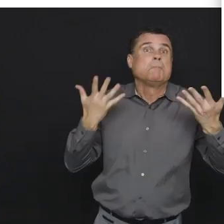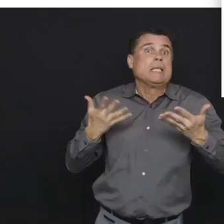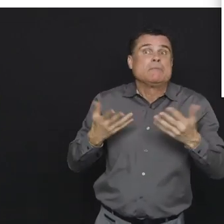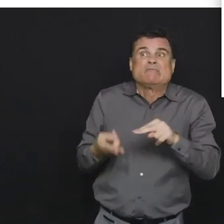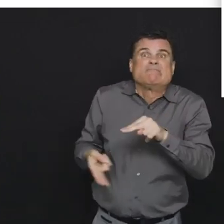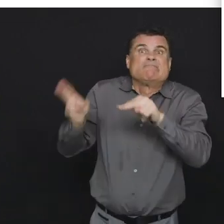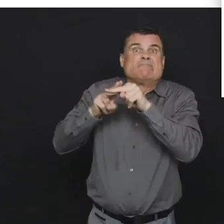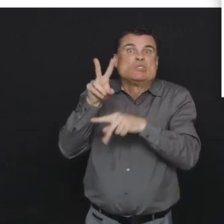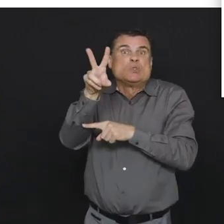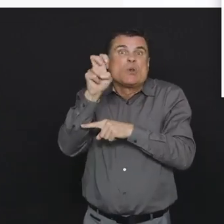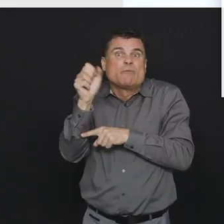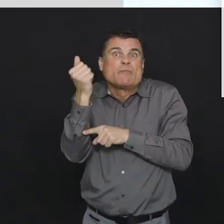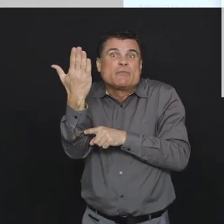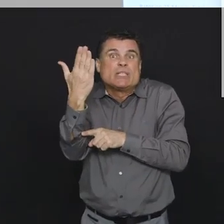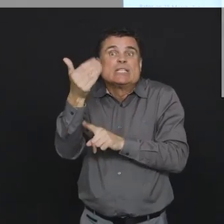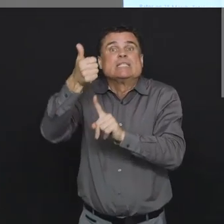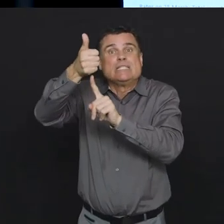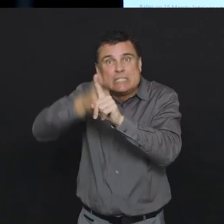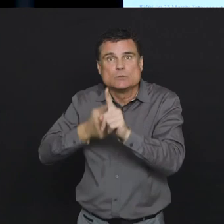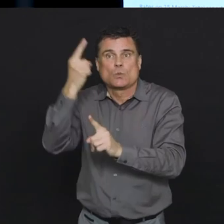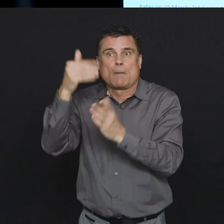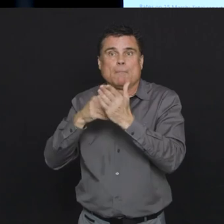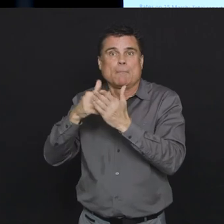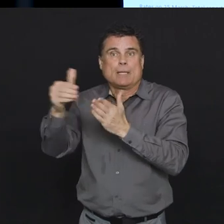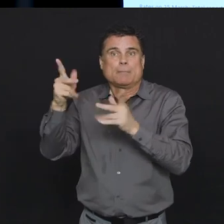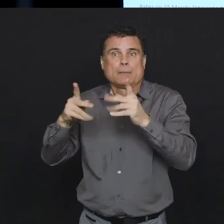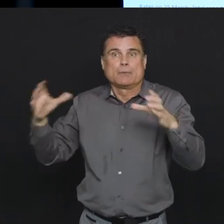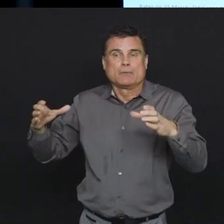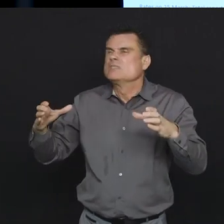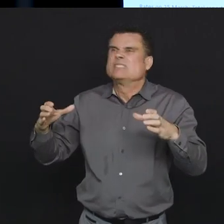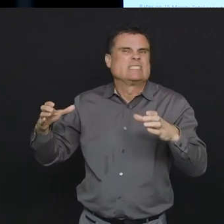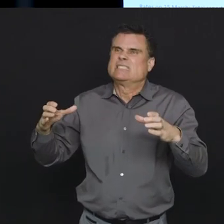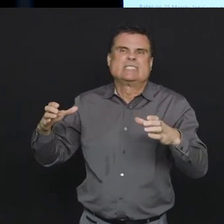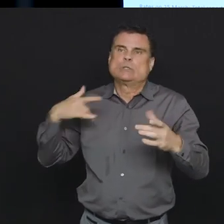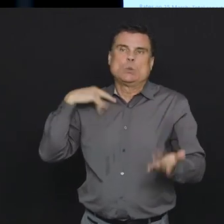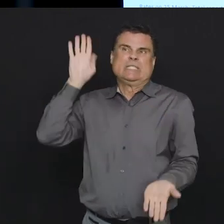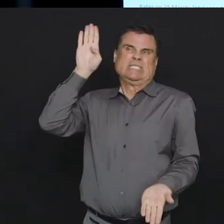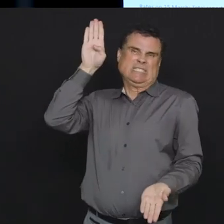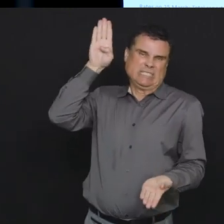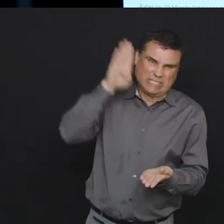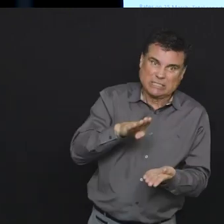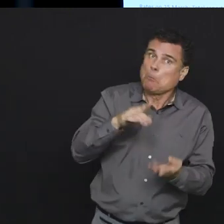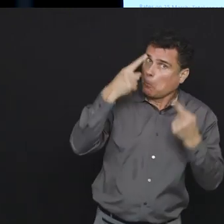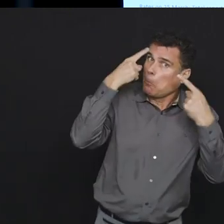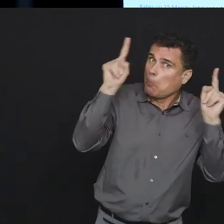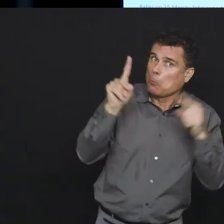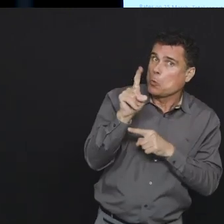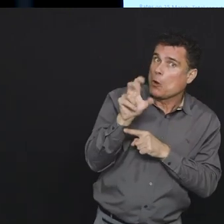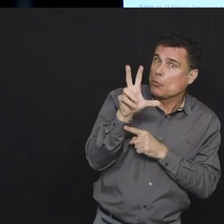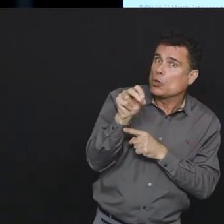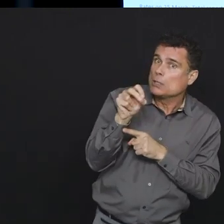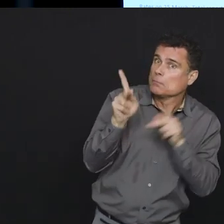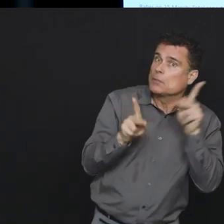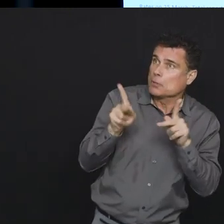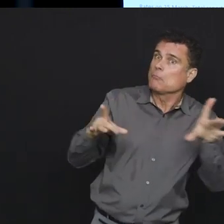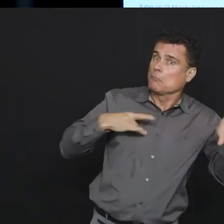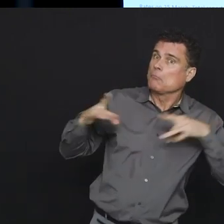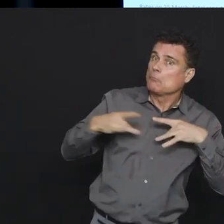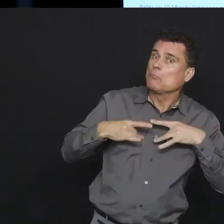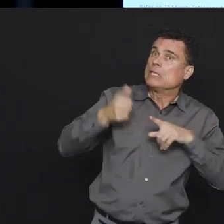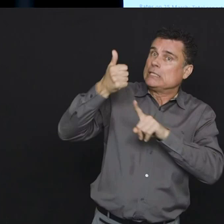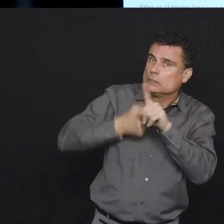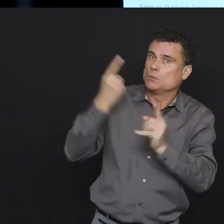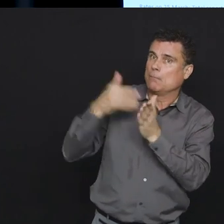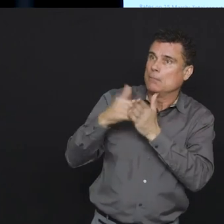215 cases per million. So we think that we've reduced that quite dramatically. What we need though